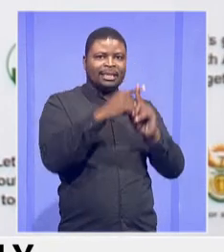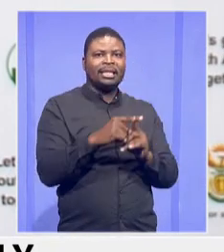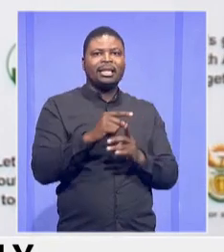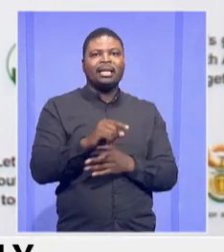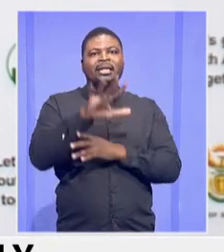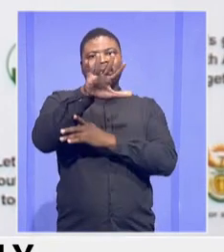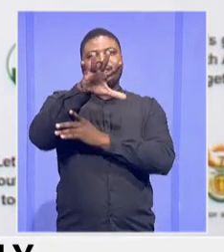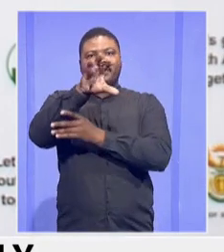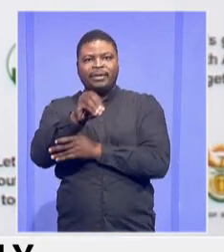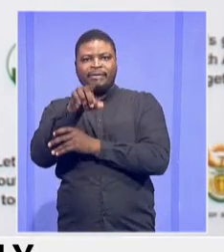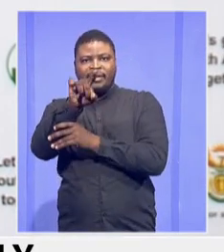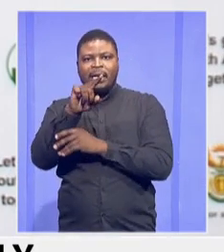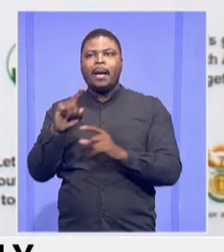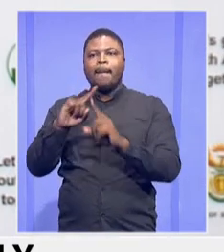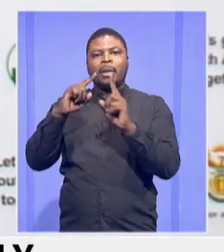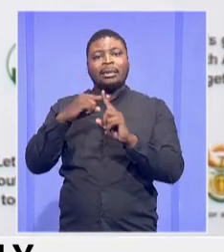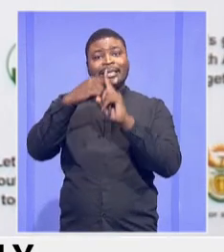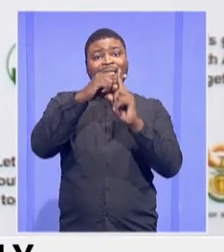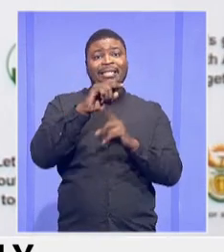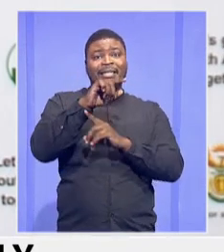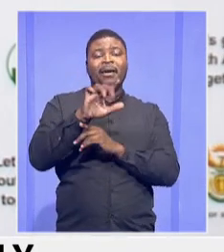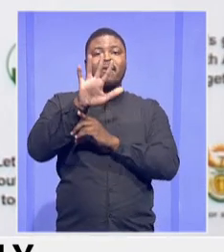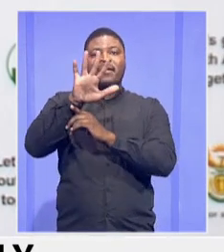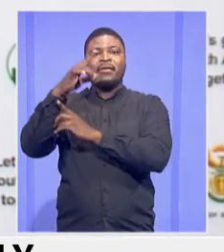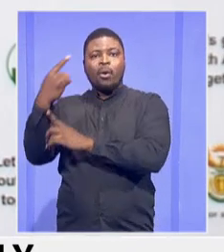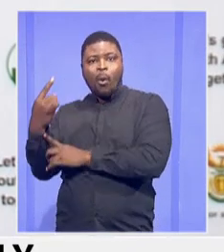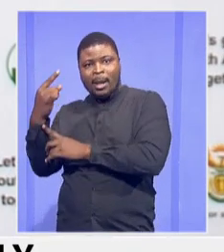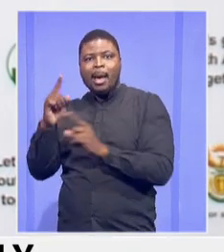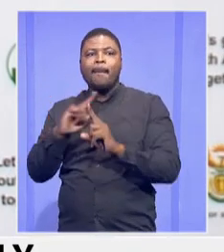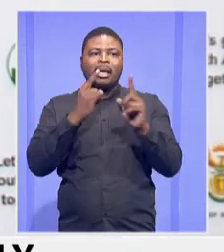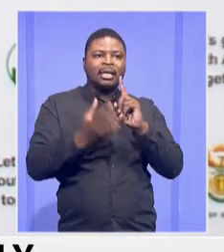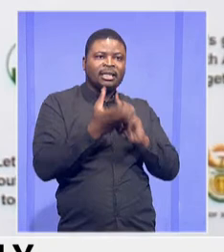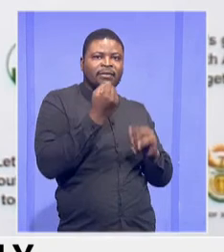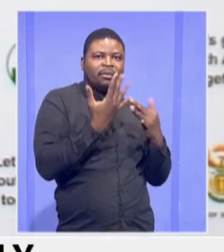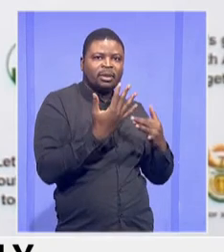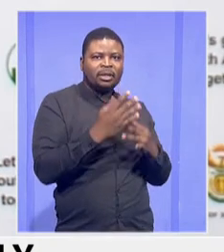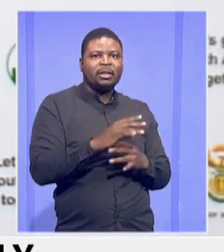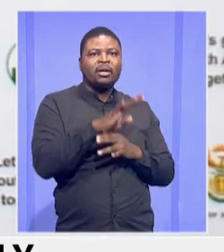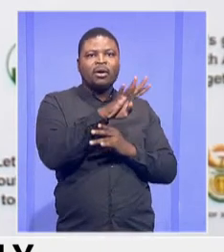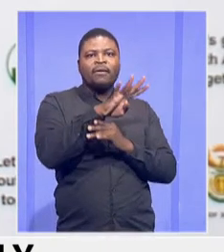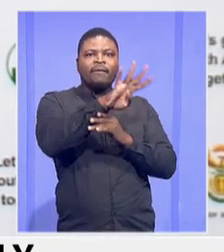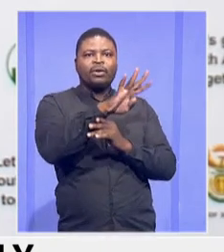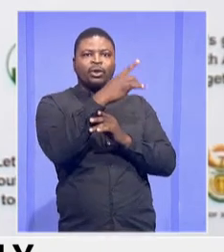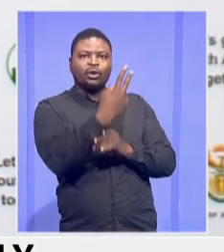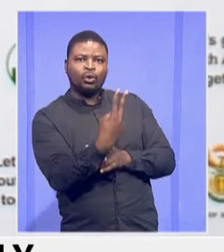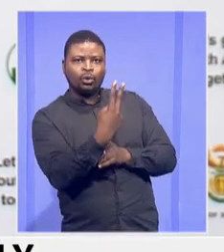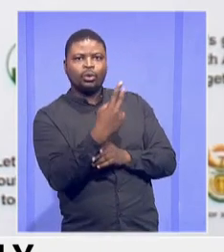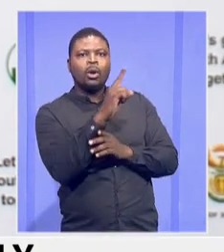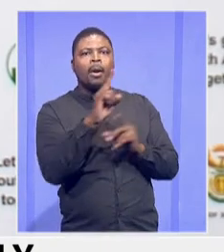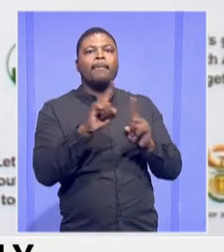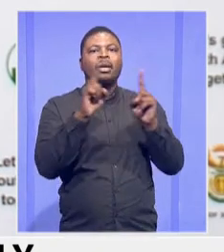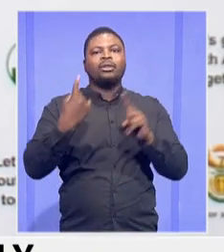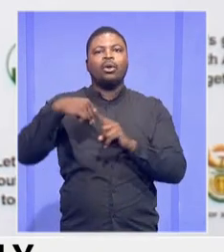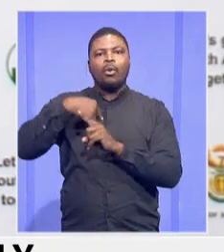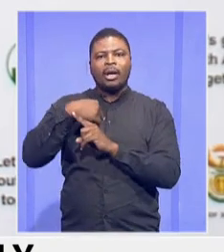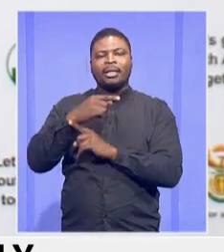Projected is 51. The actual is at 42. So we're at 78%.